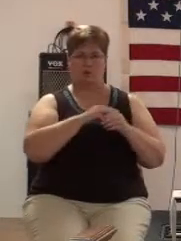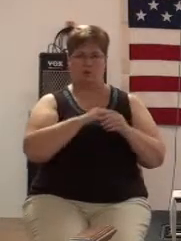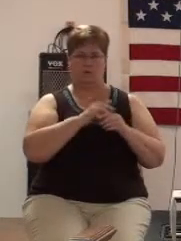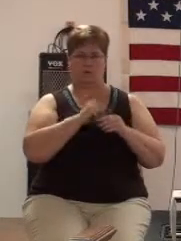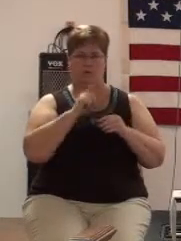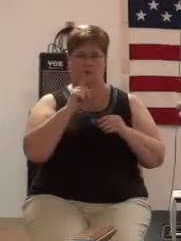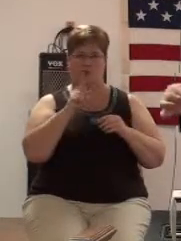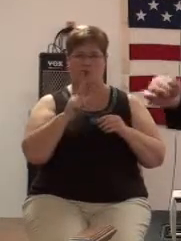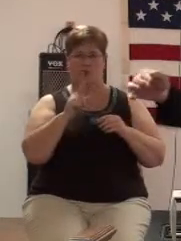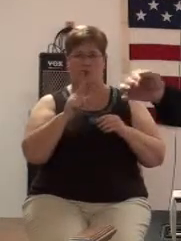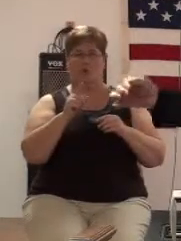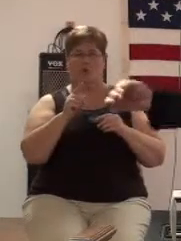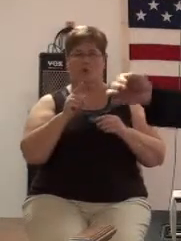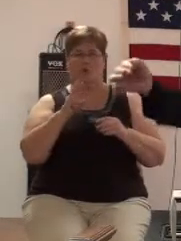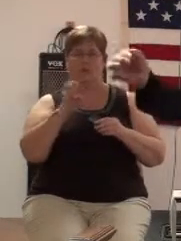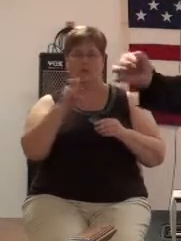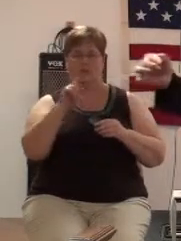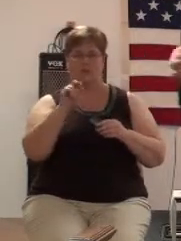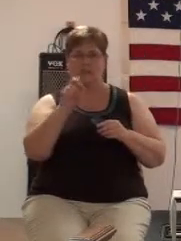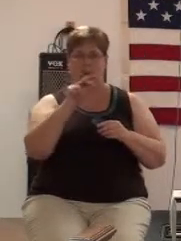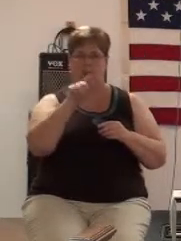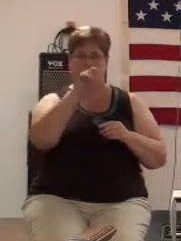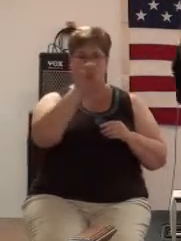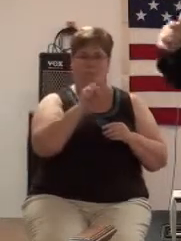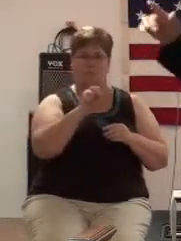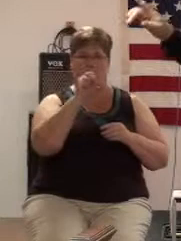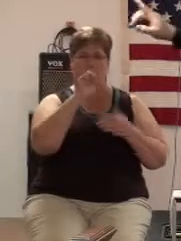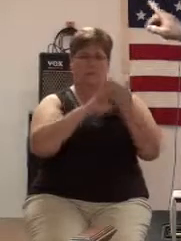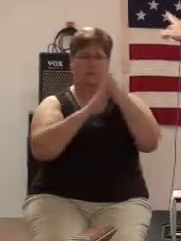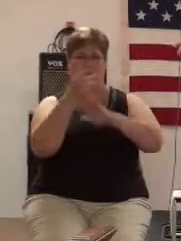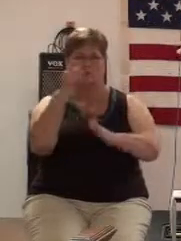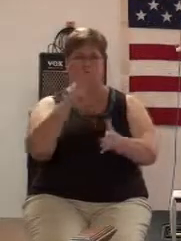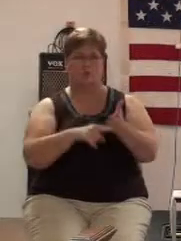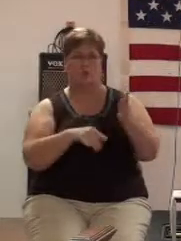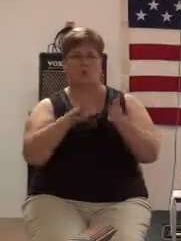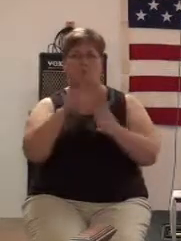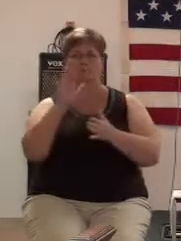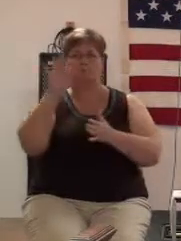your destination becomes what? His.